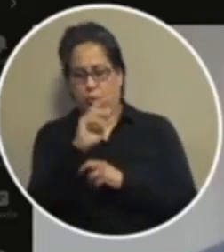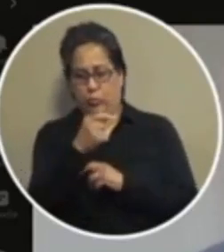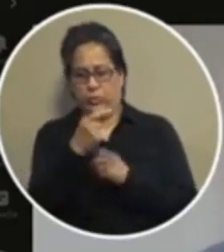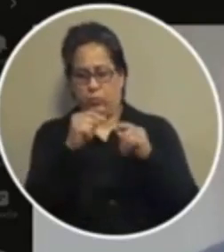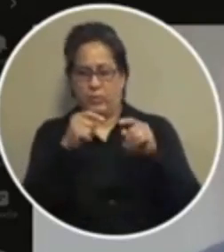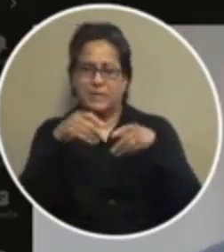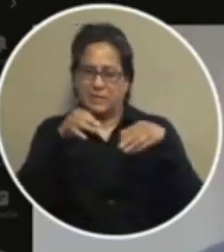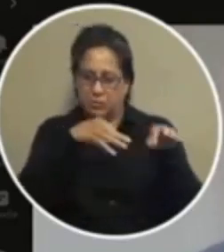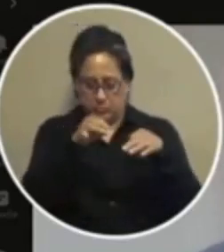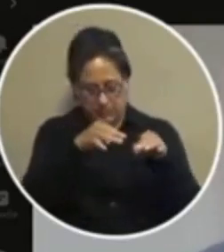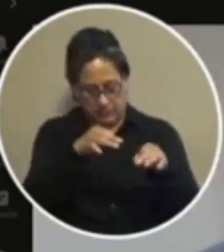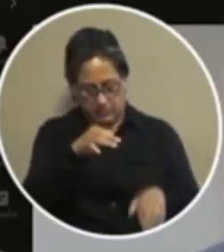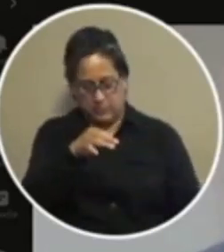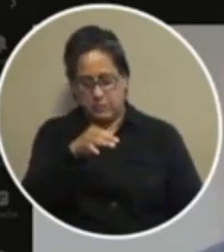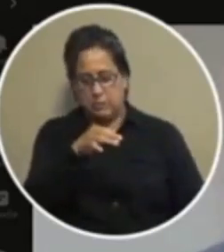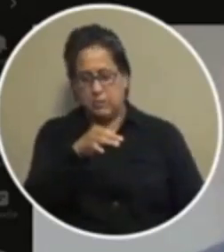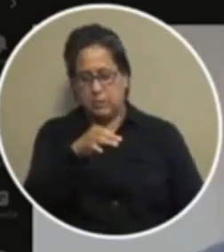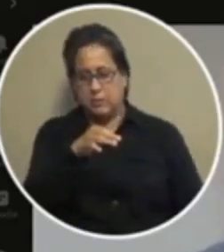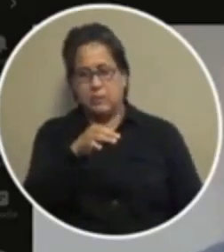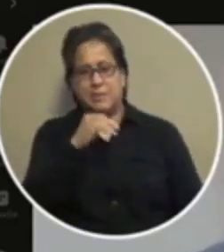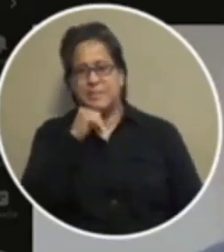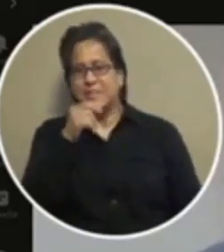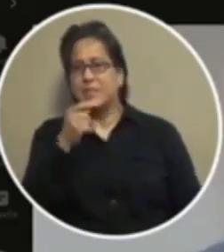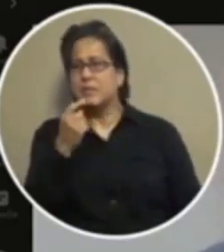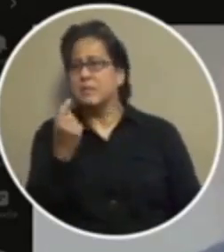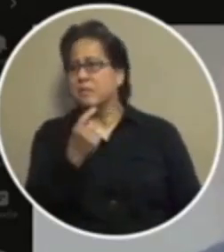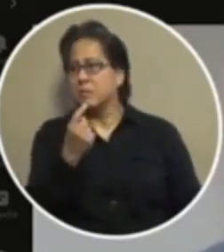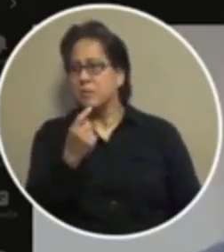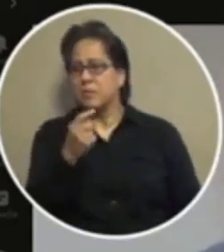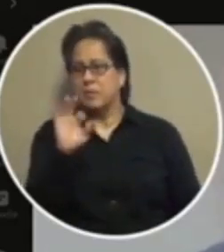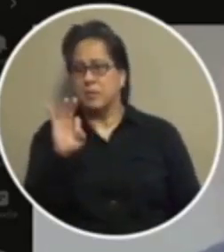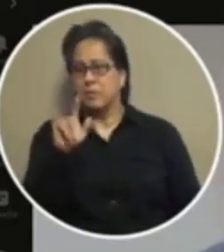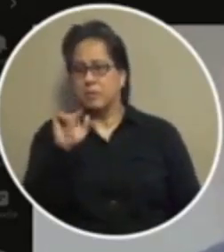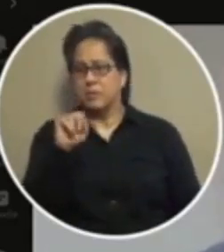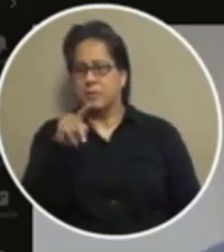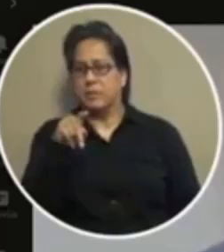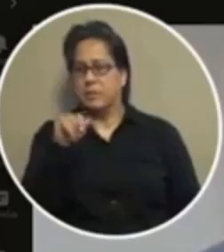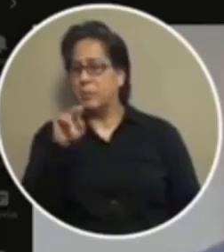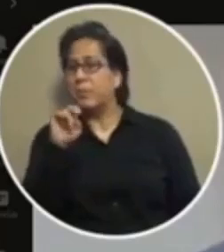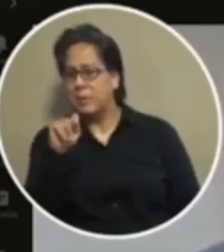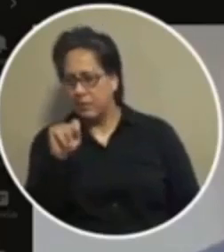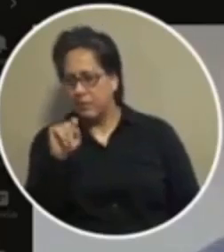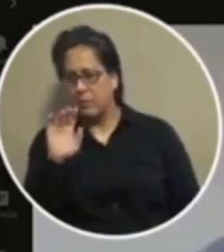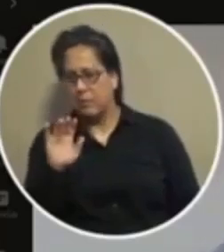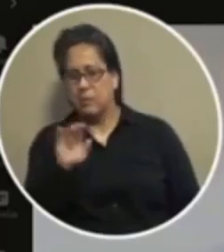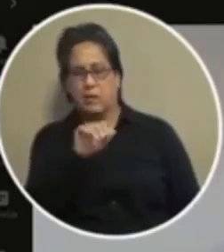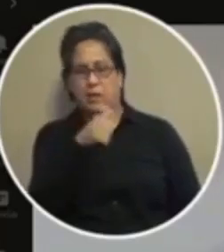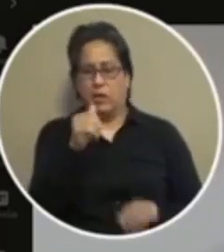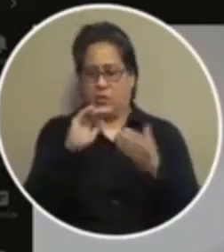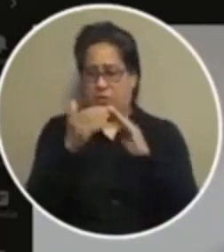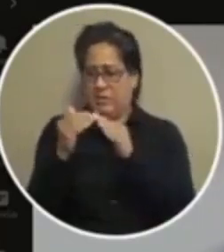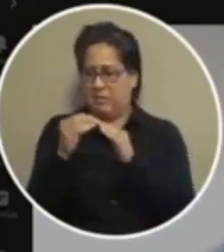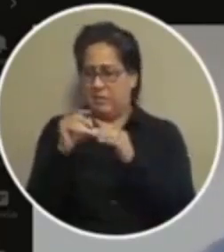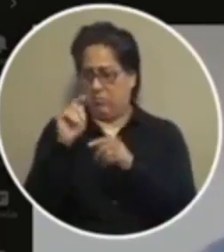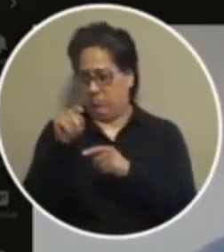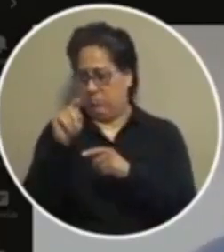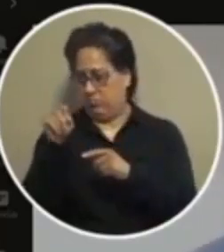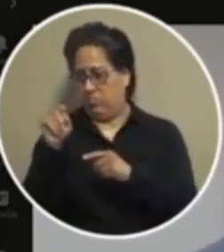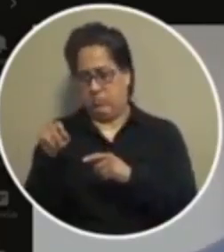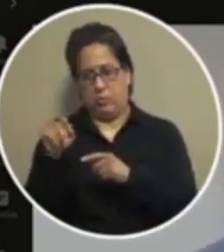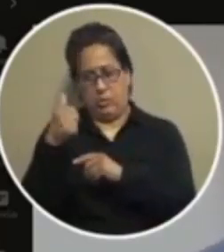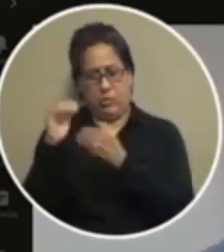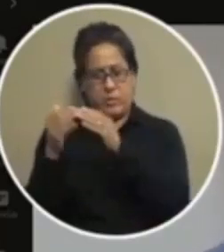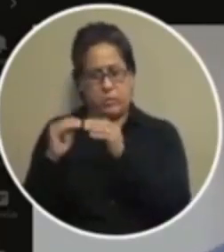something that that it's not something that's flippant those other cities that you reference those other